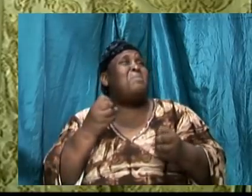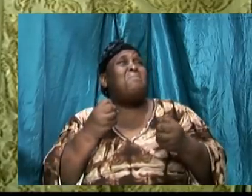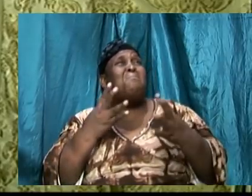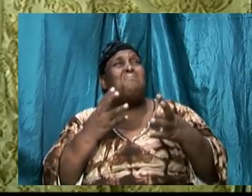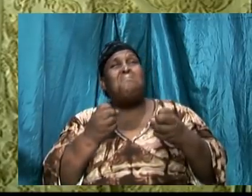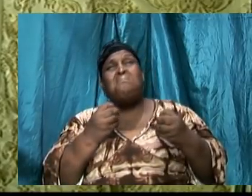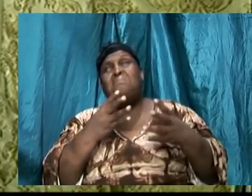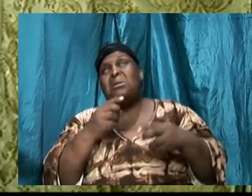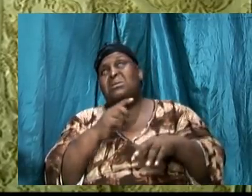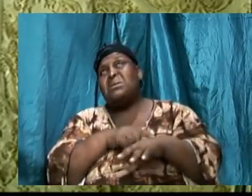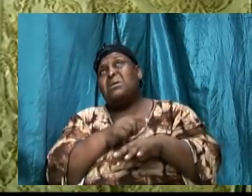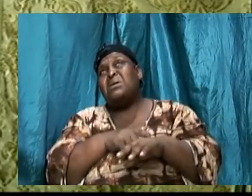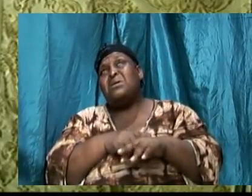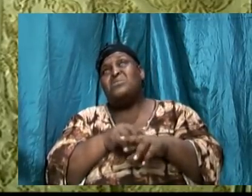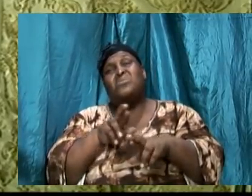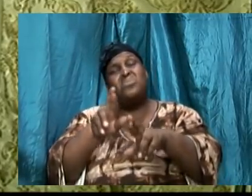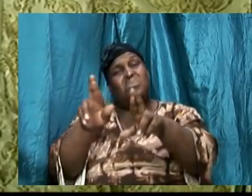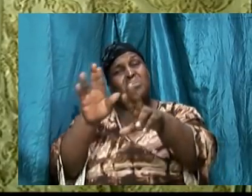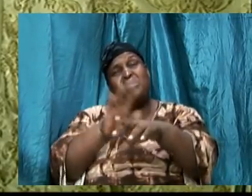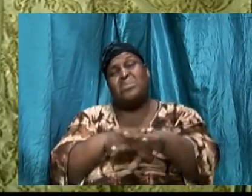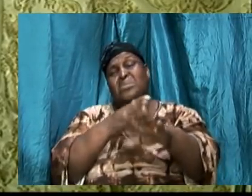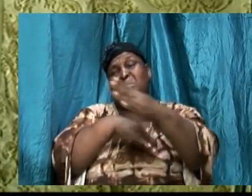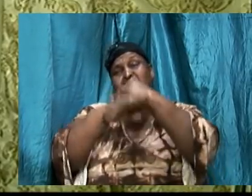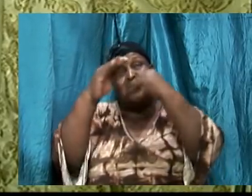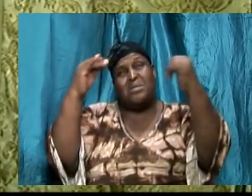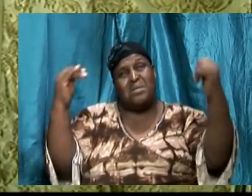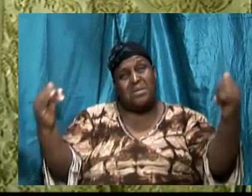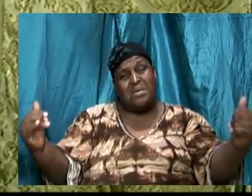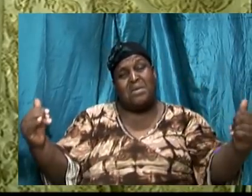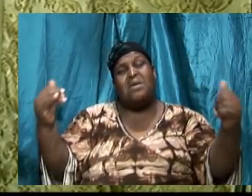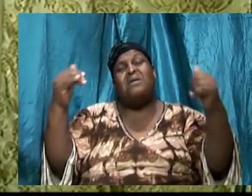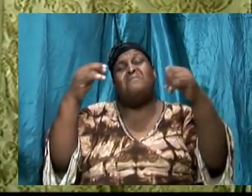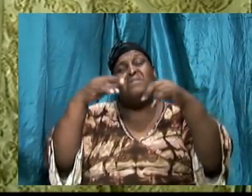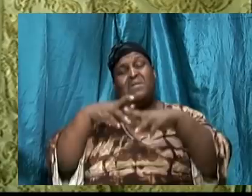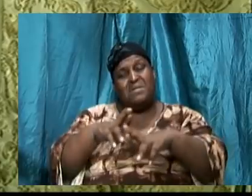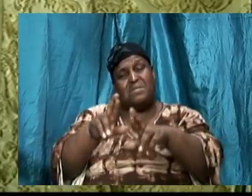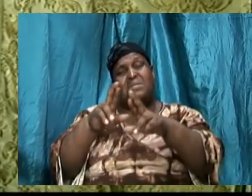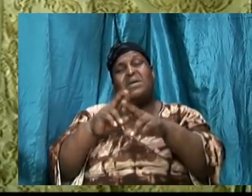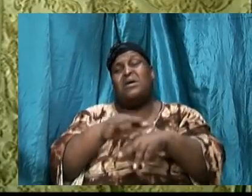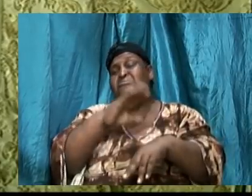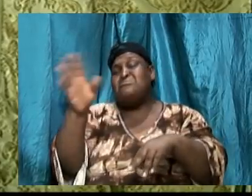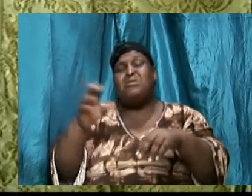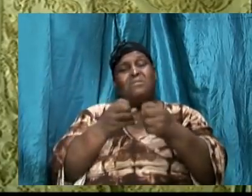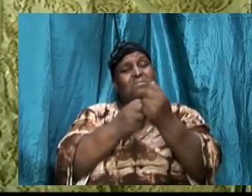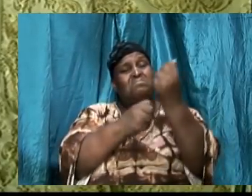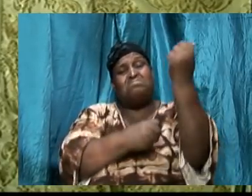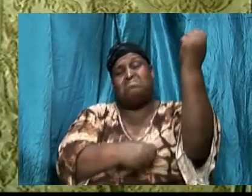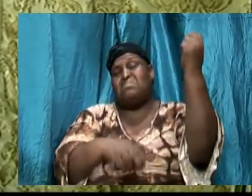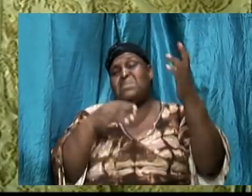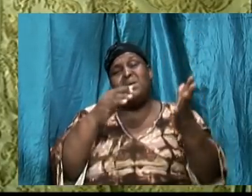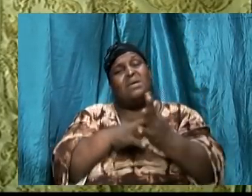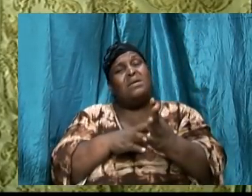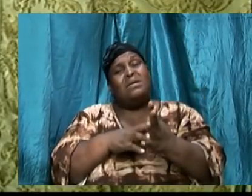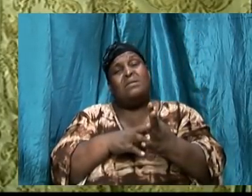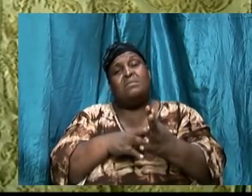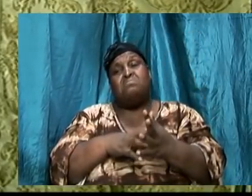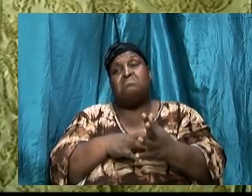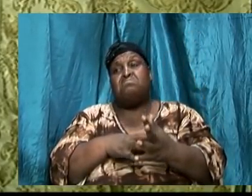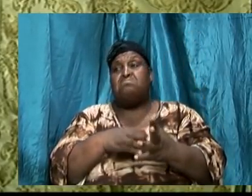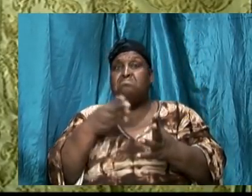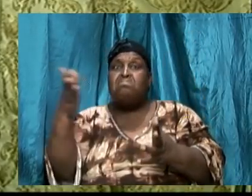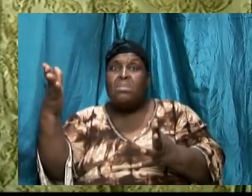again for the road I am on is a heavenly one and I never turn back again and them back slide